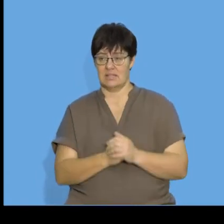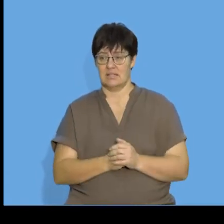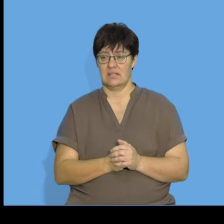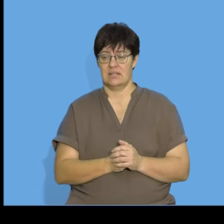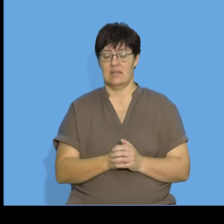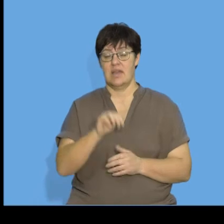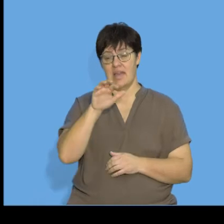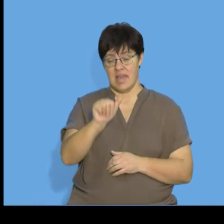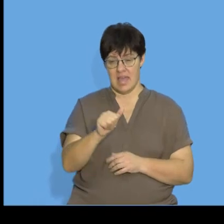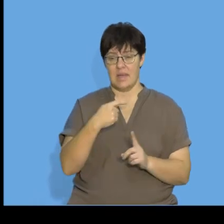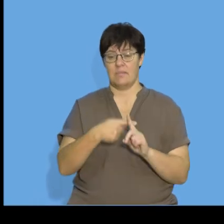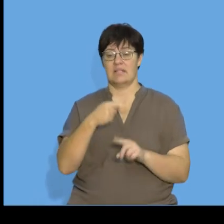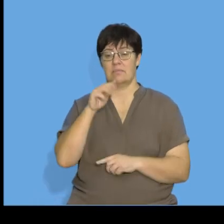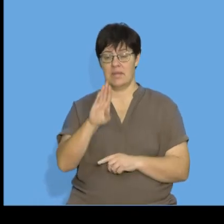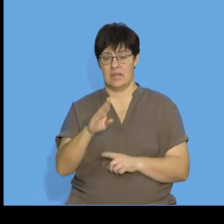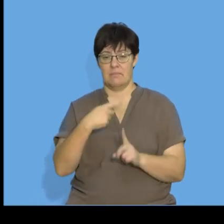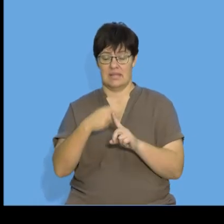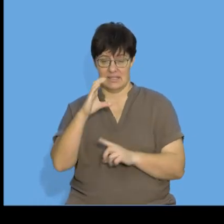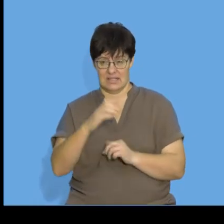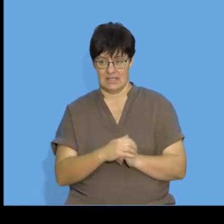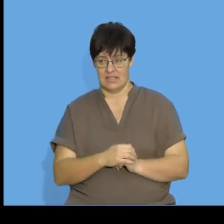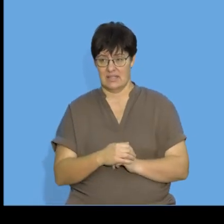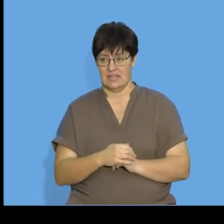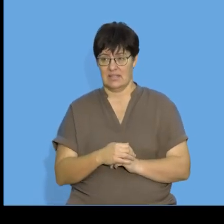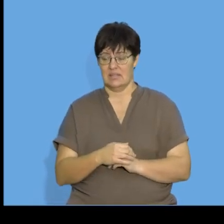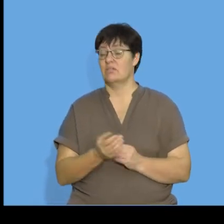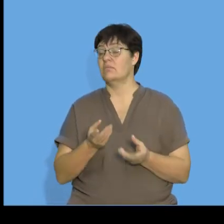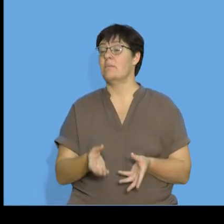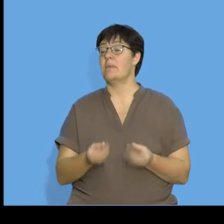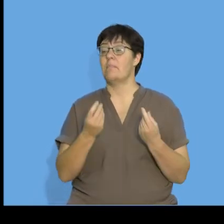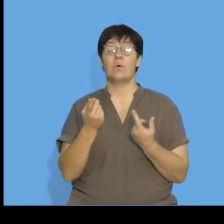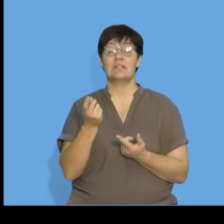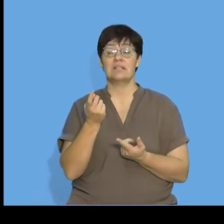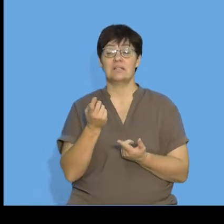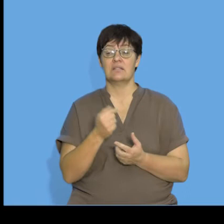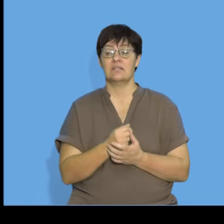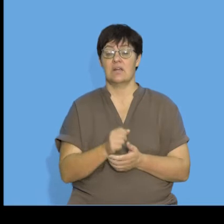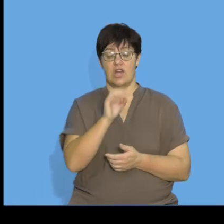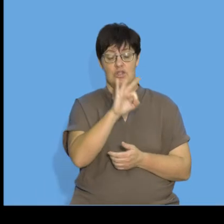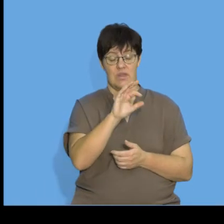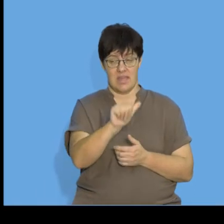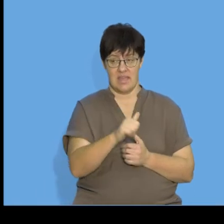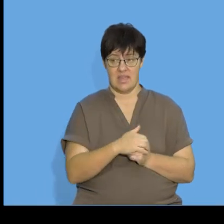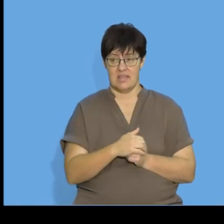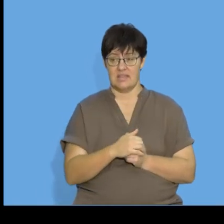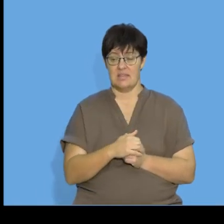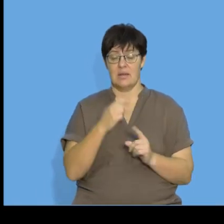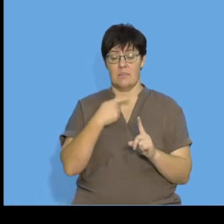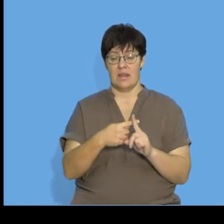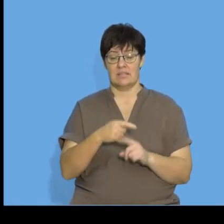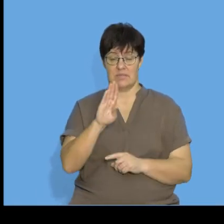a plus b plus c which can be simplified to three a